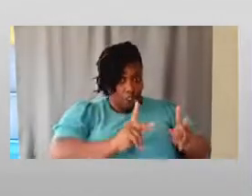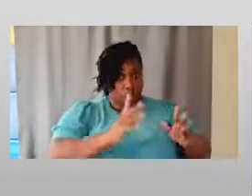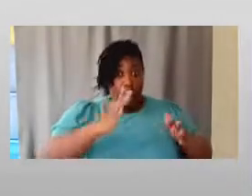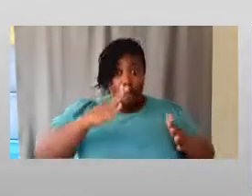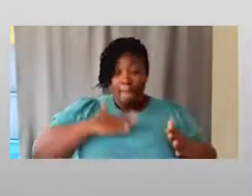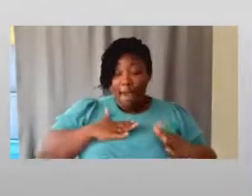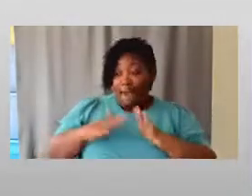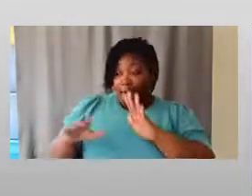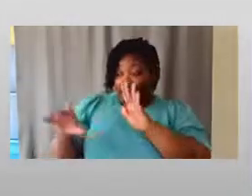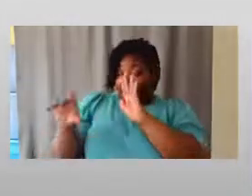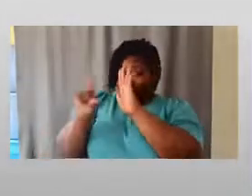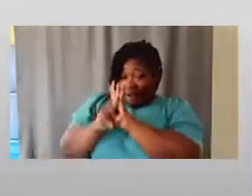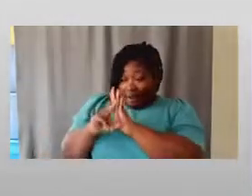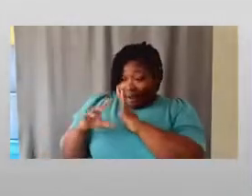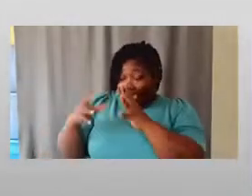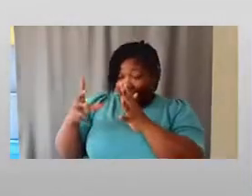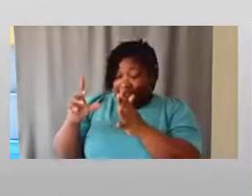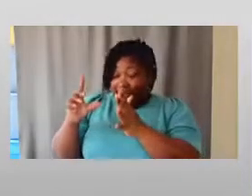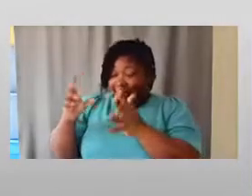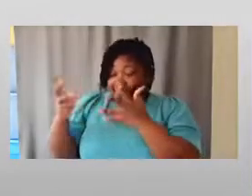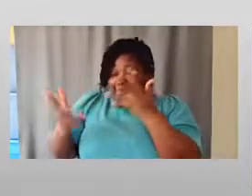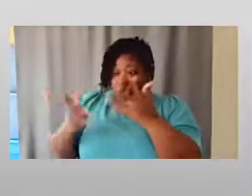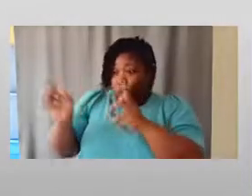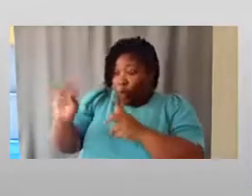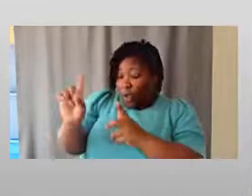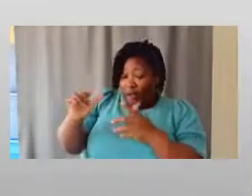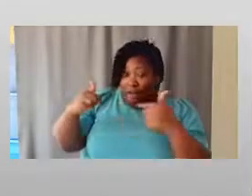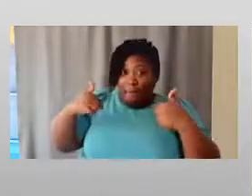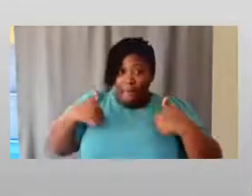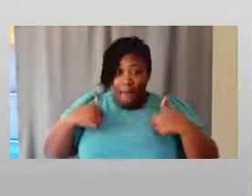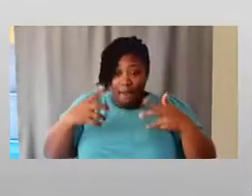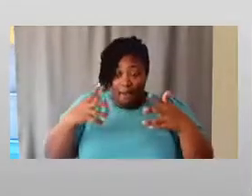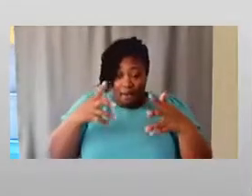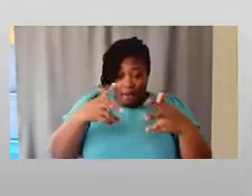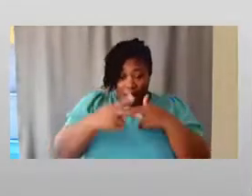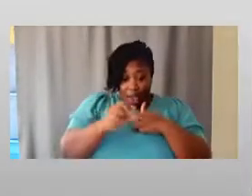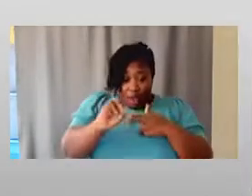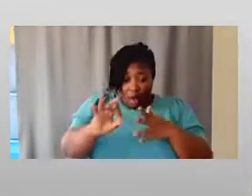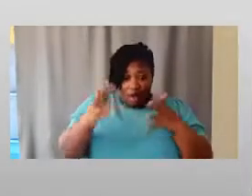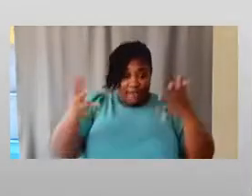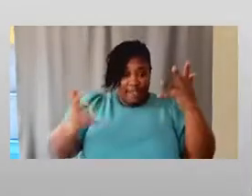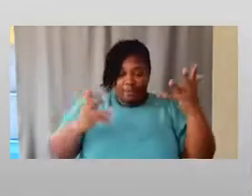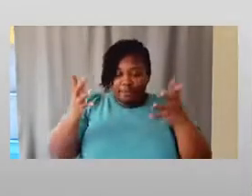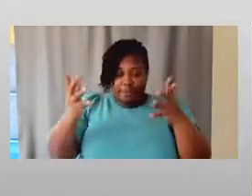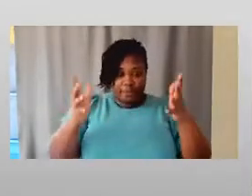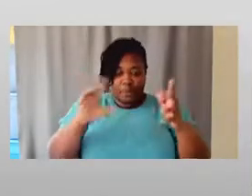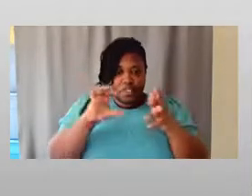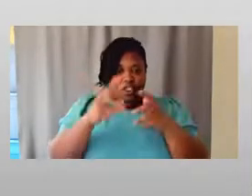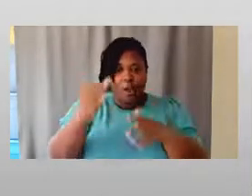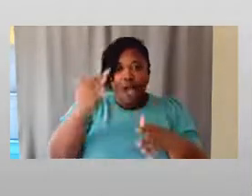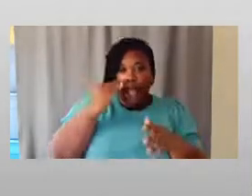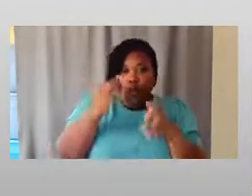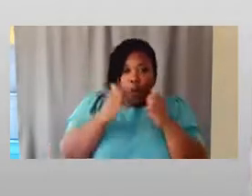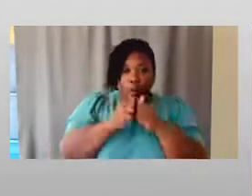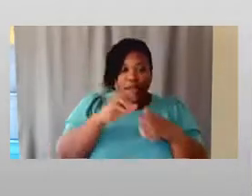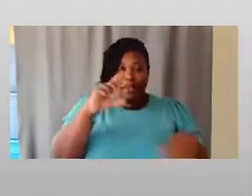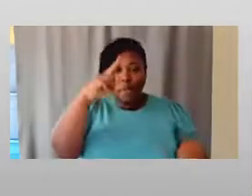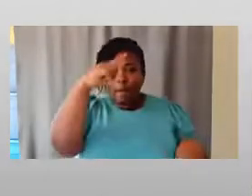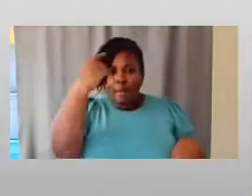disadvantages and where am I being cut off at the same time? And I know with the Black in X